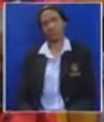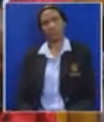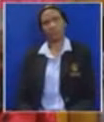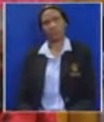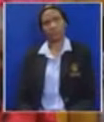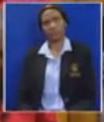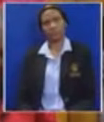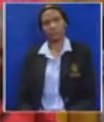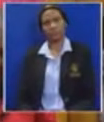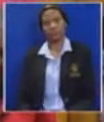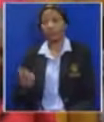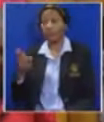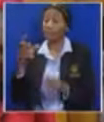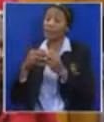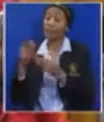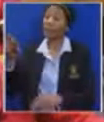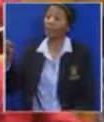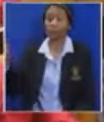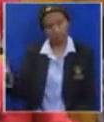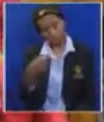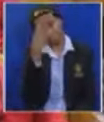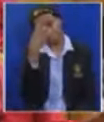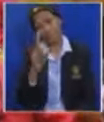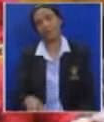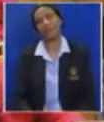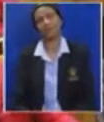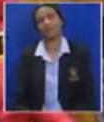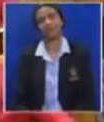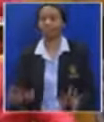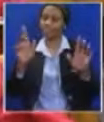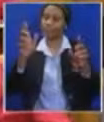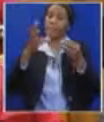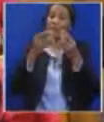You must leave the house, Honorable Member. All the Honorable Members.